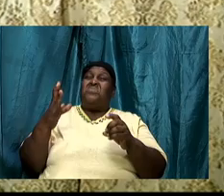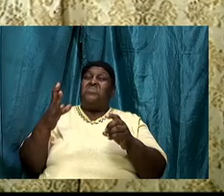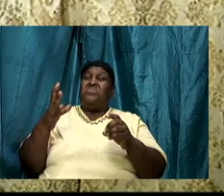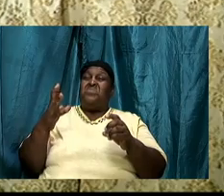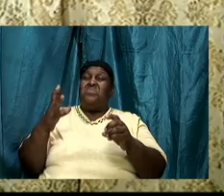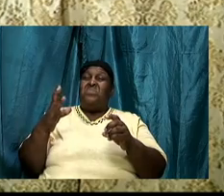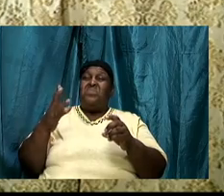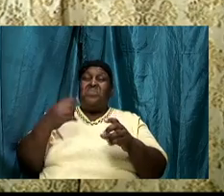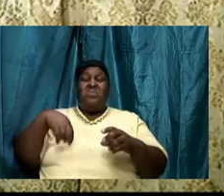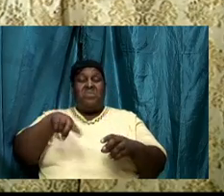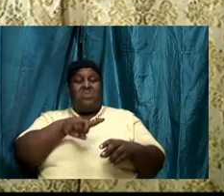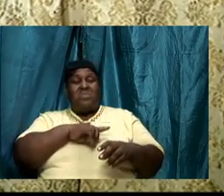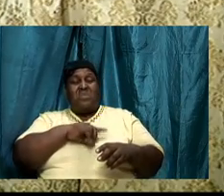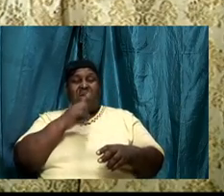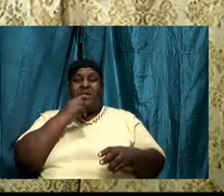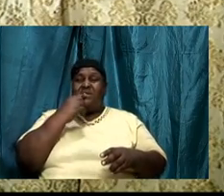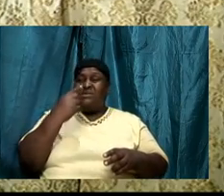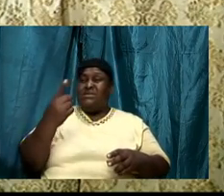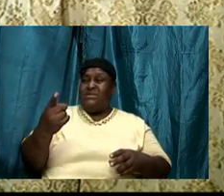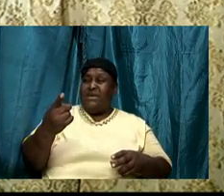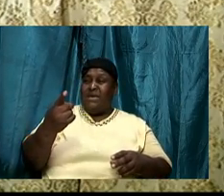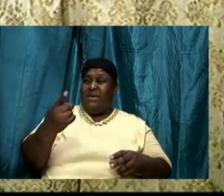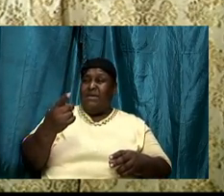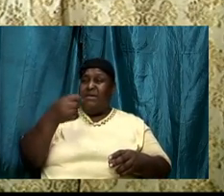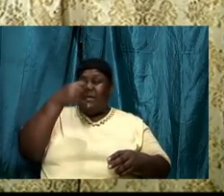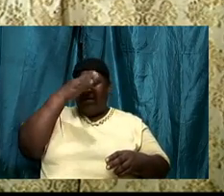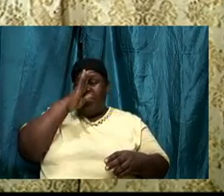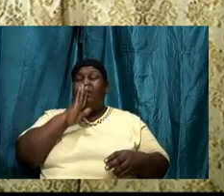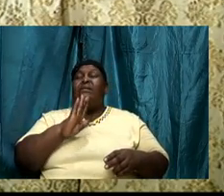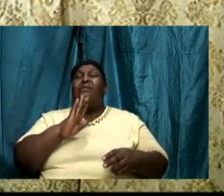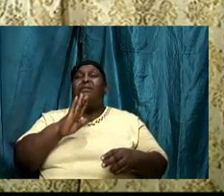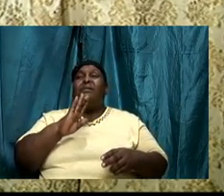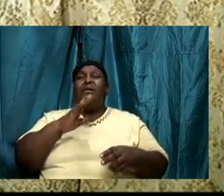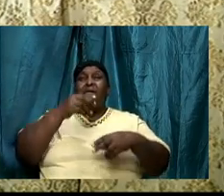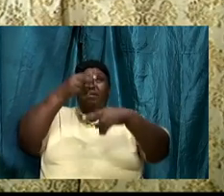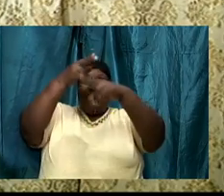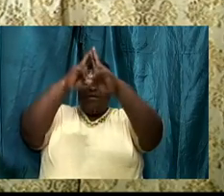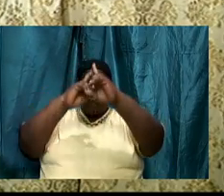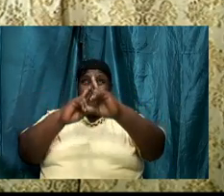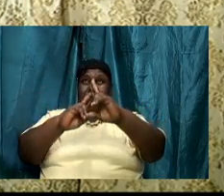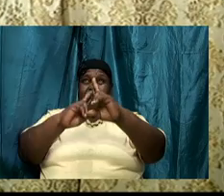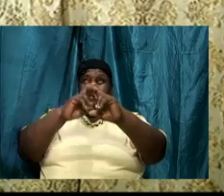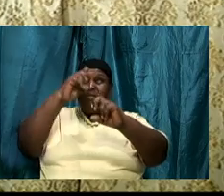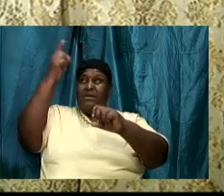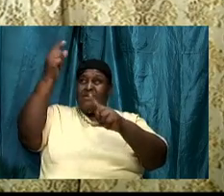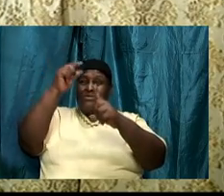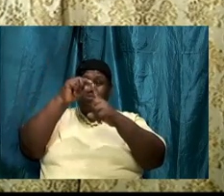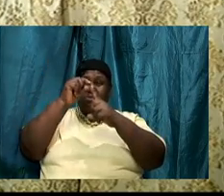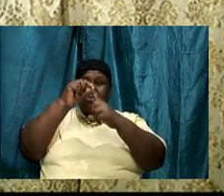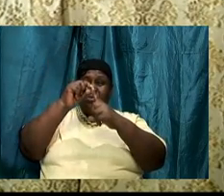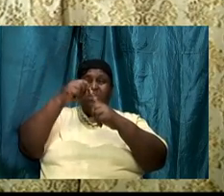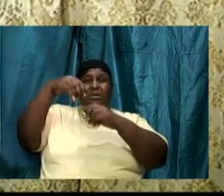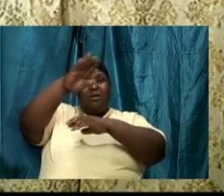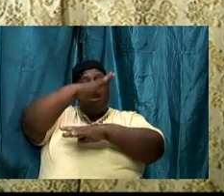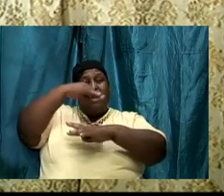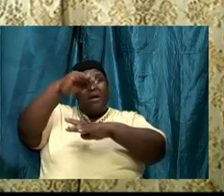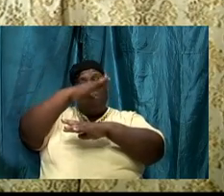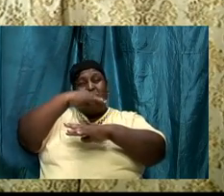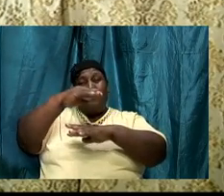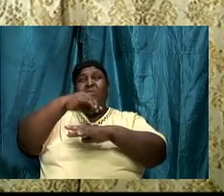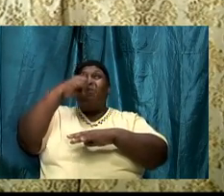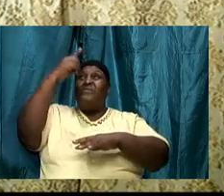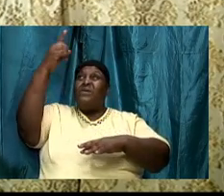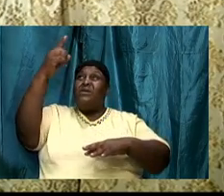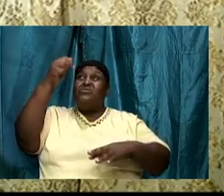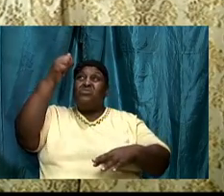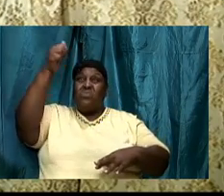that God honors His Word above His very name.